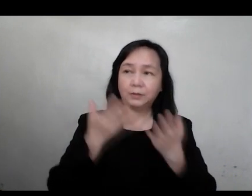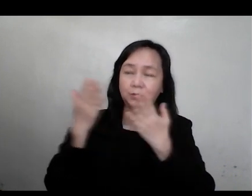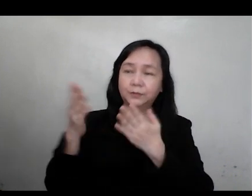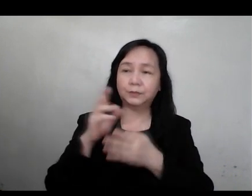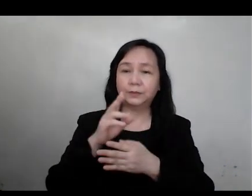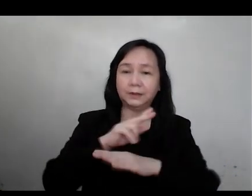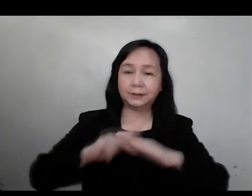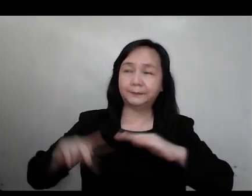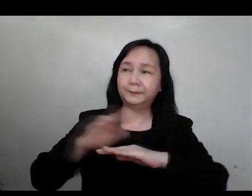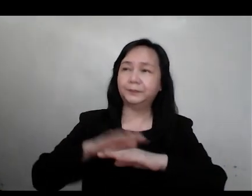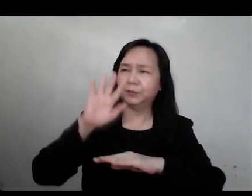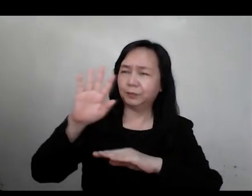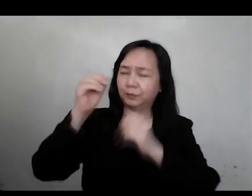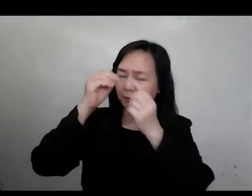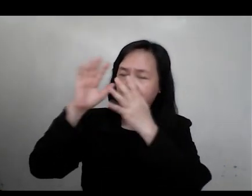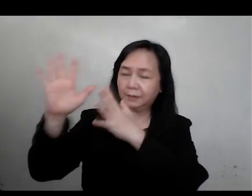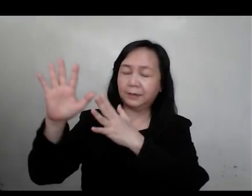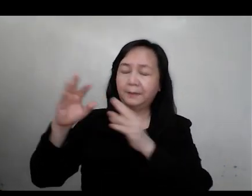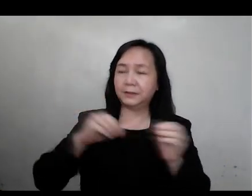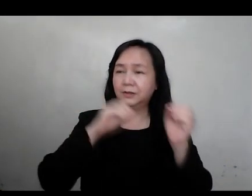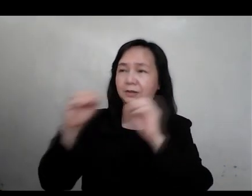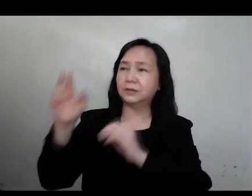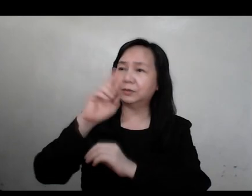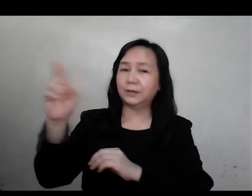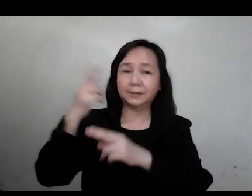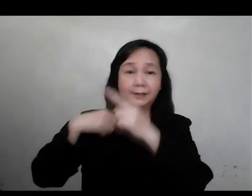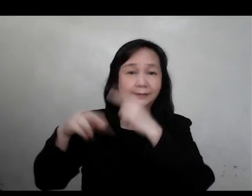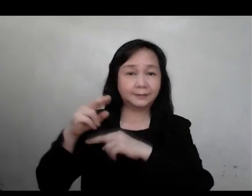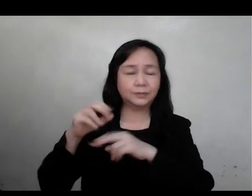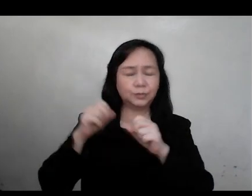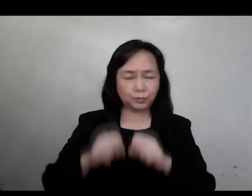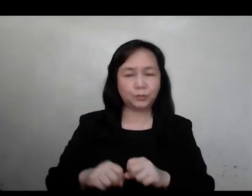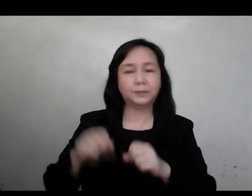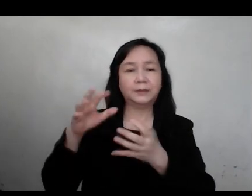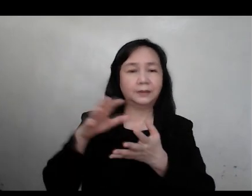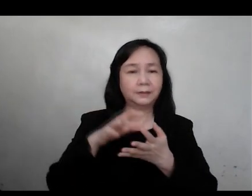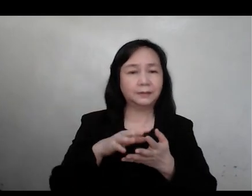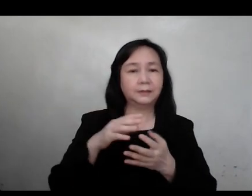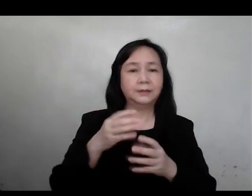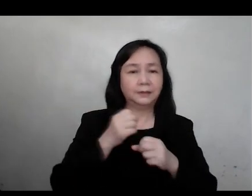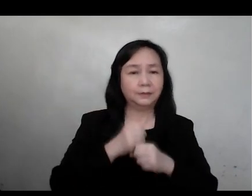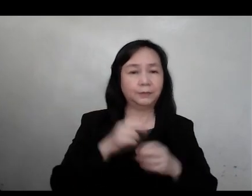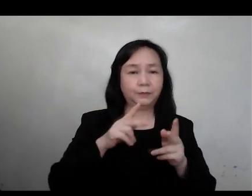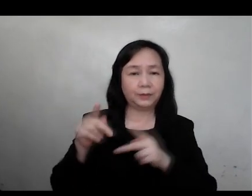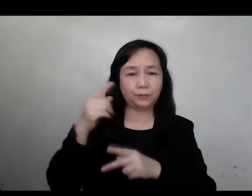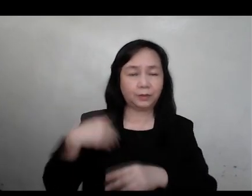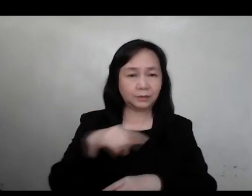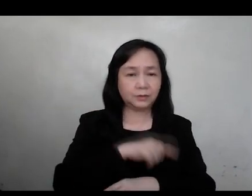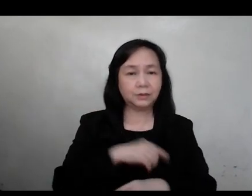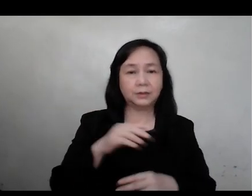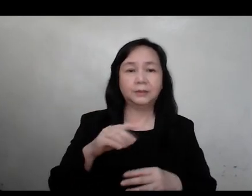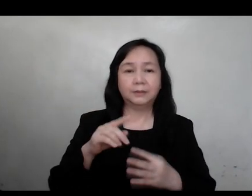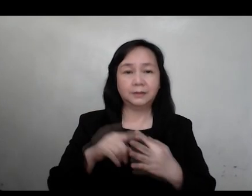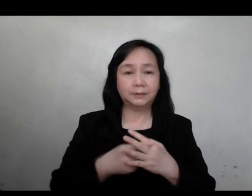hand over the kingdom to your Father, place us at your right hand, so that we may inherit the kingdom, prepared for